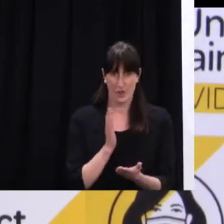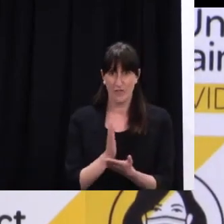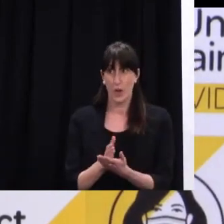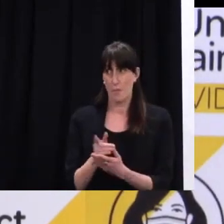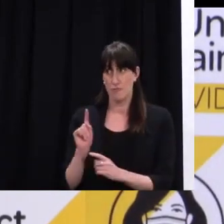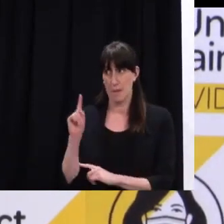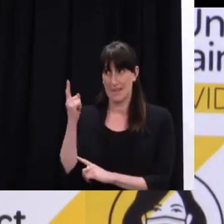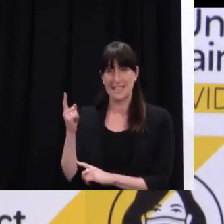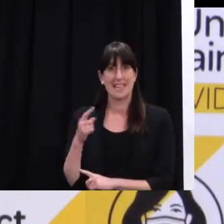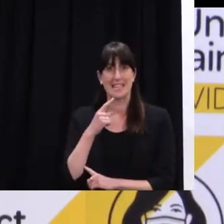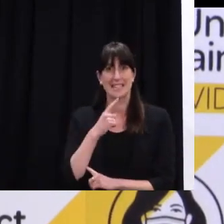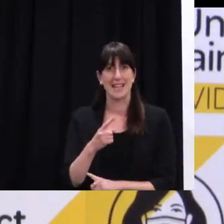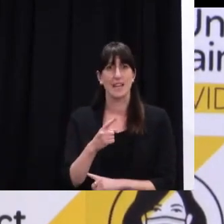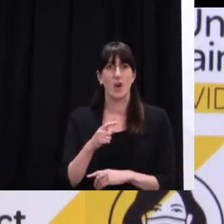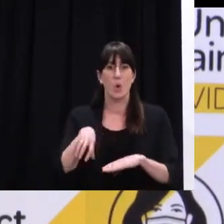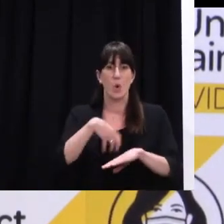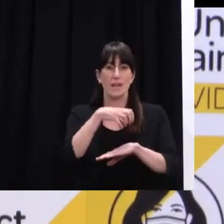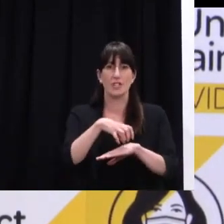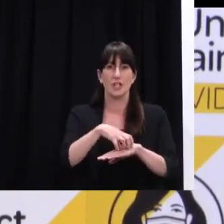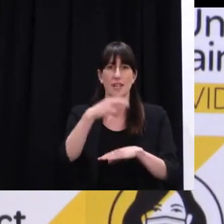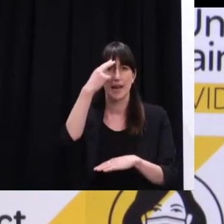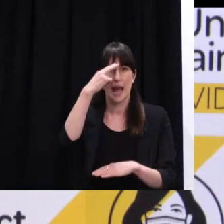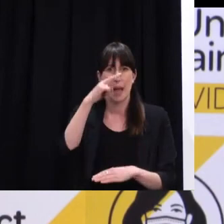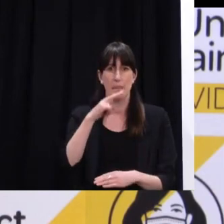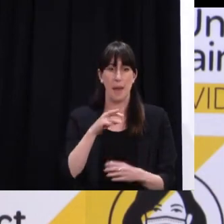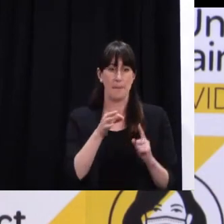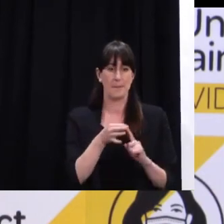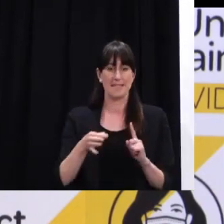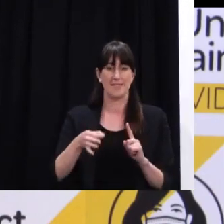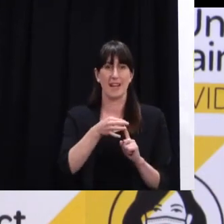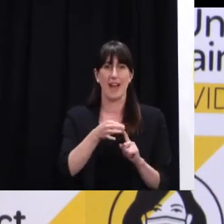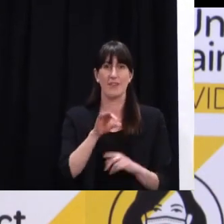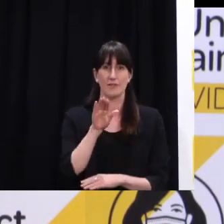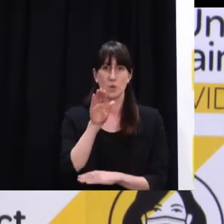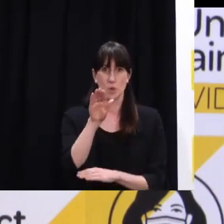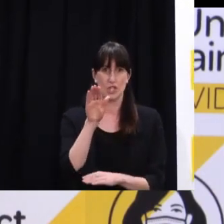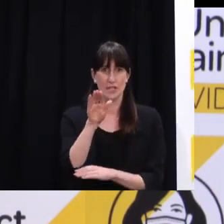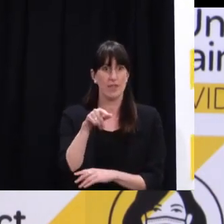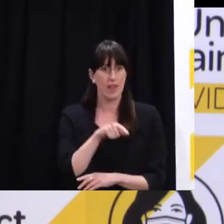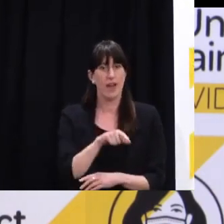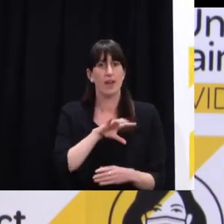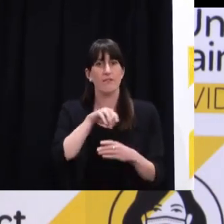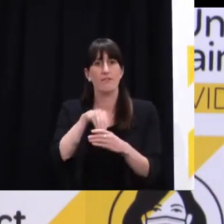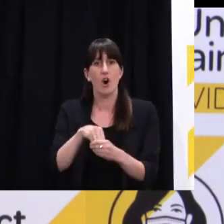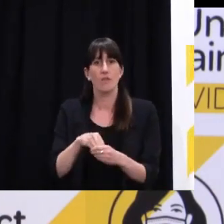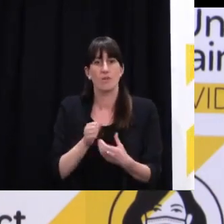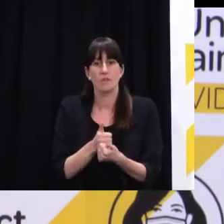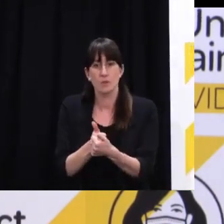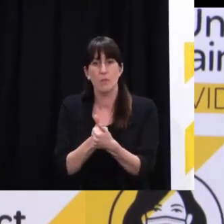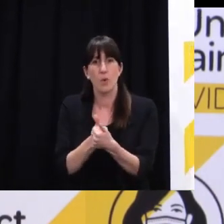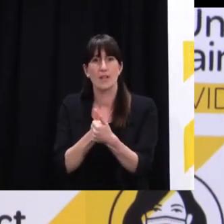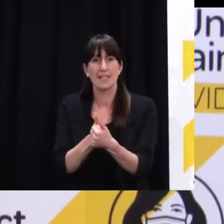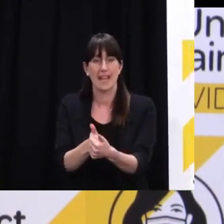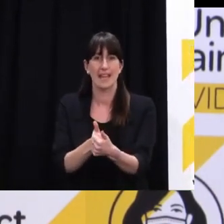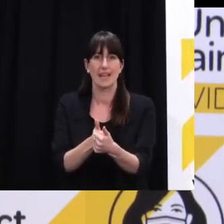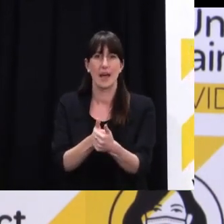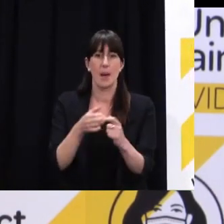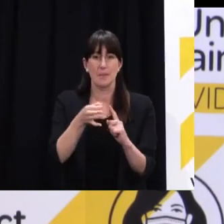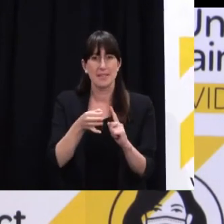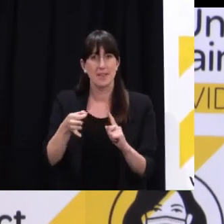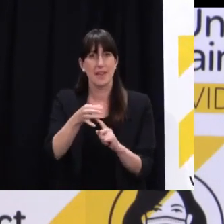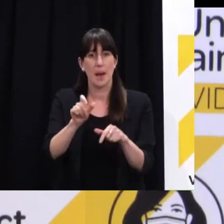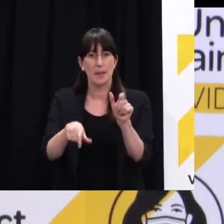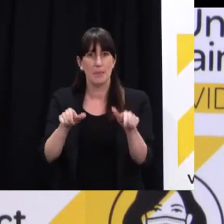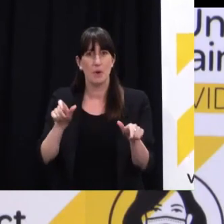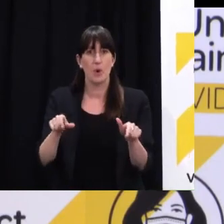all those whānau, particularly Pacific whānau, in the quarantine facilities in a range of ways,